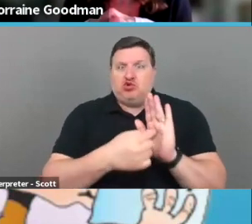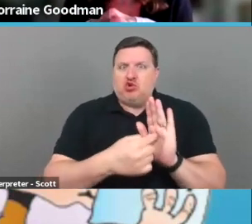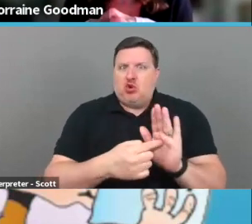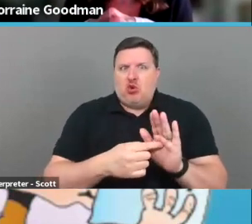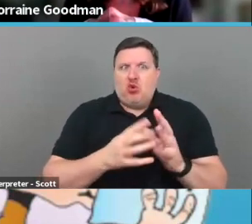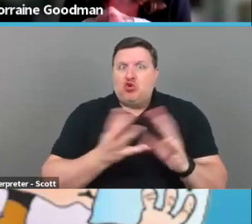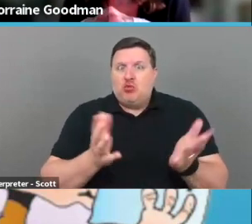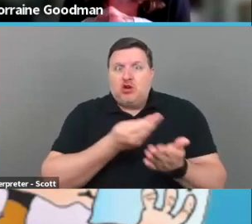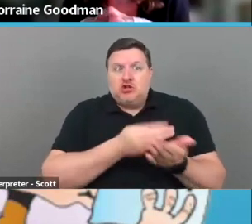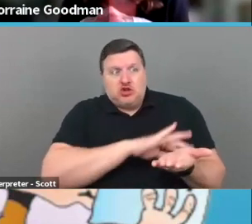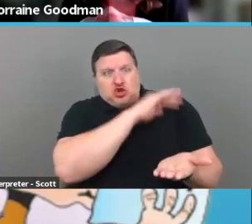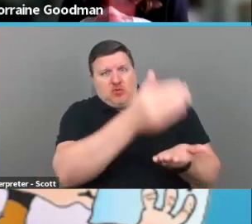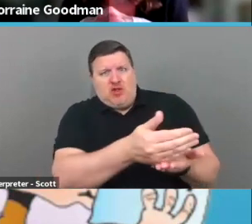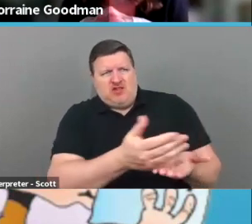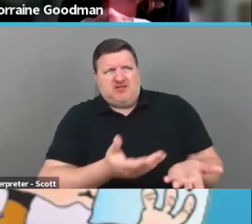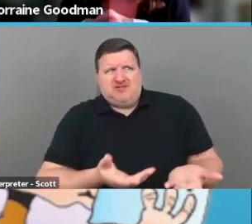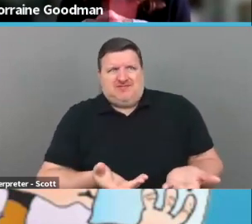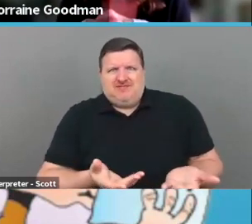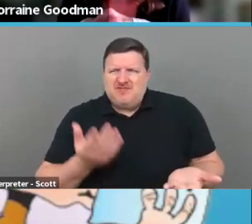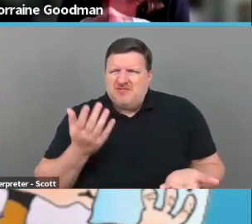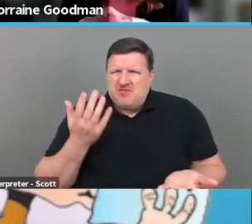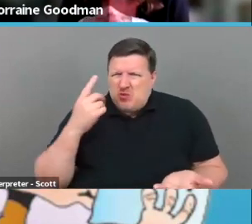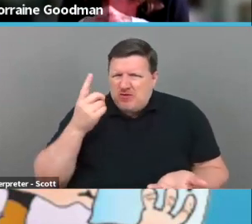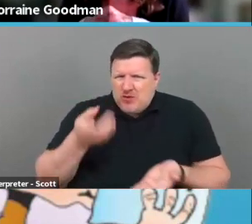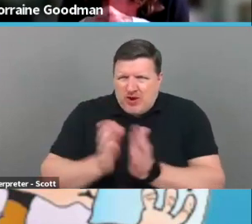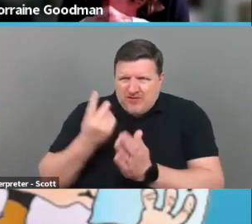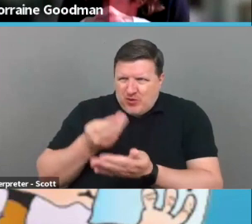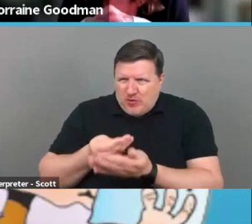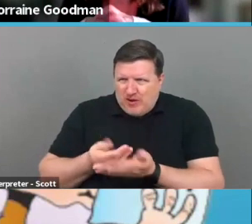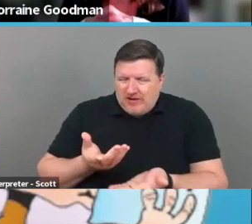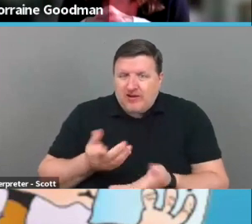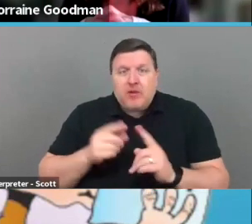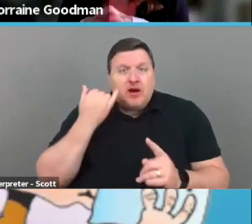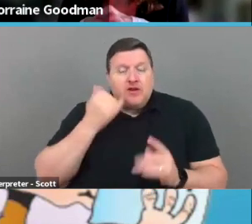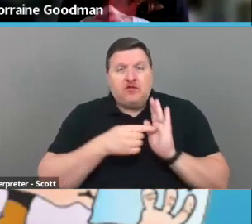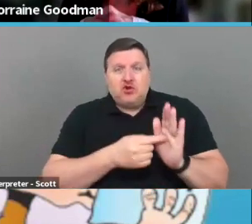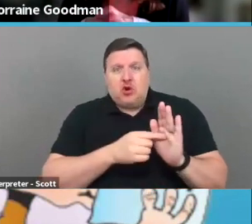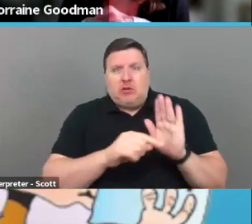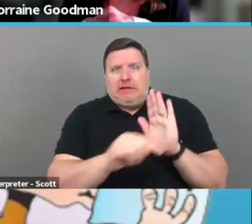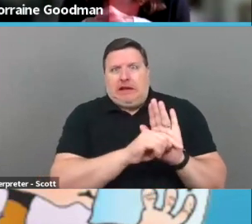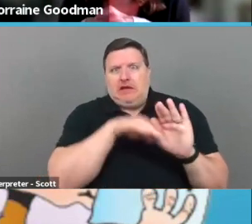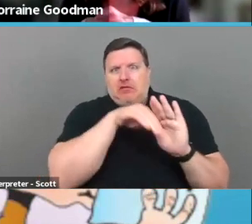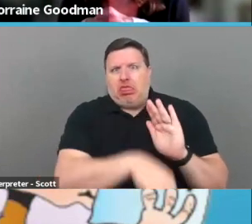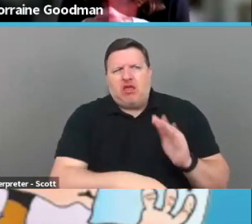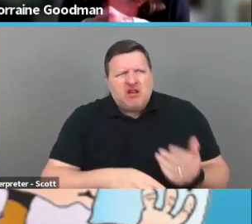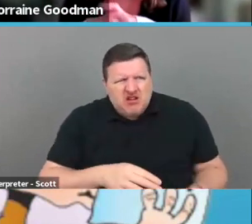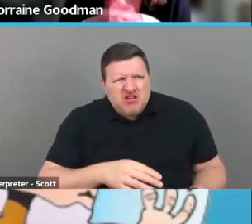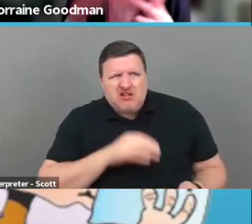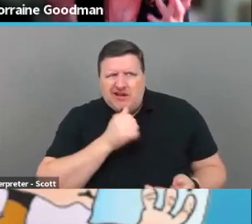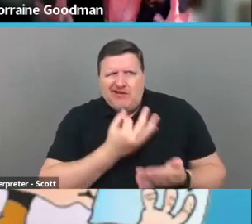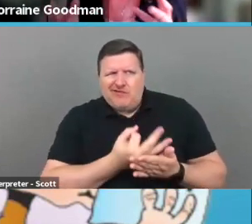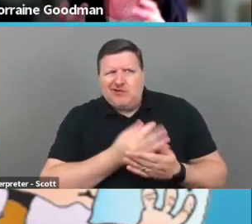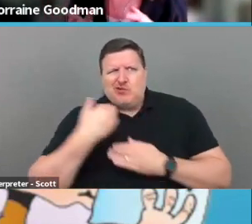surplus because then they say, why are you asking for my money? But if you show a deficit, then they go, well, you're not being fiscally responsible.